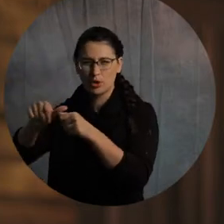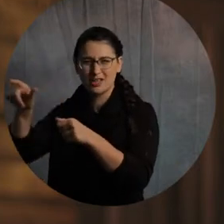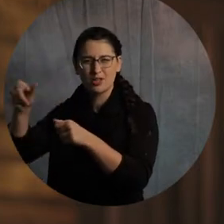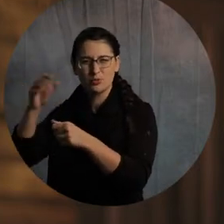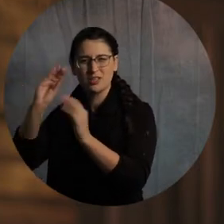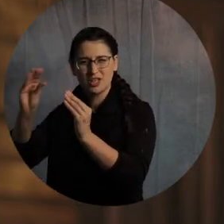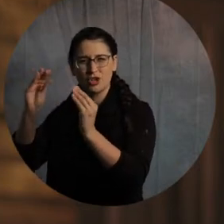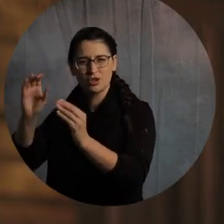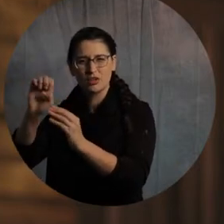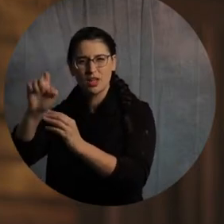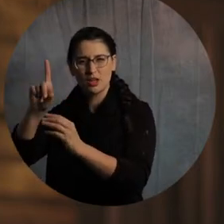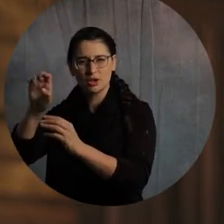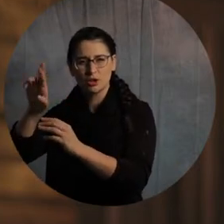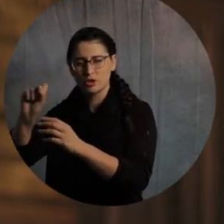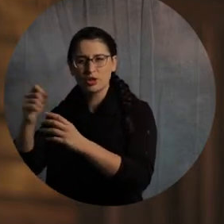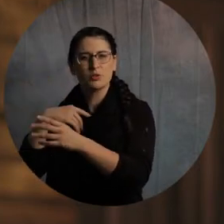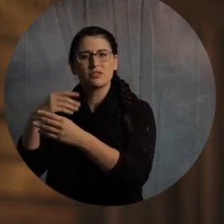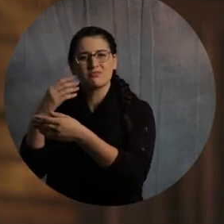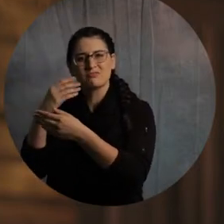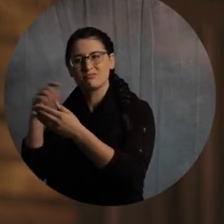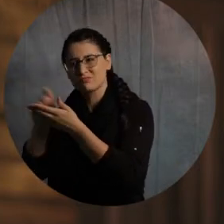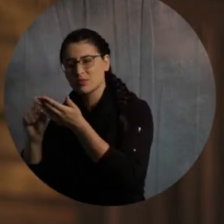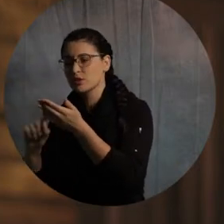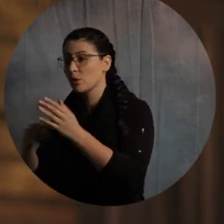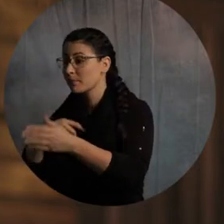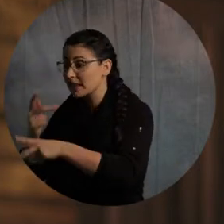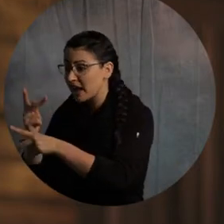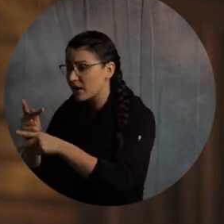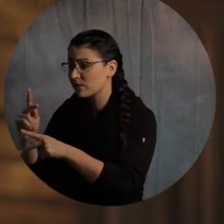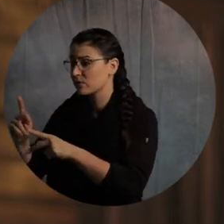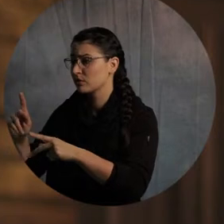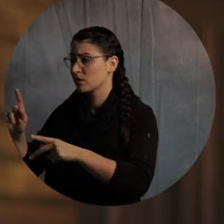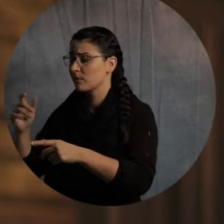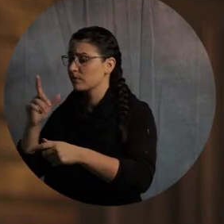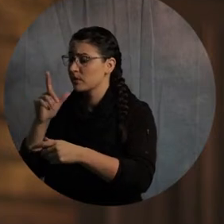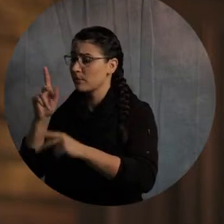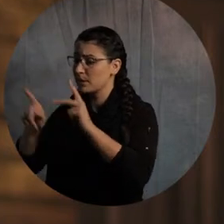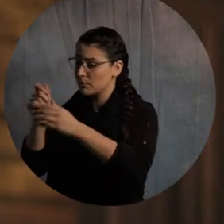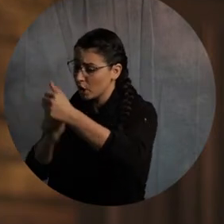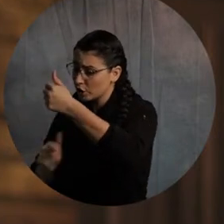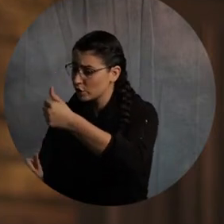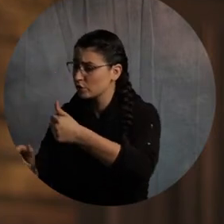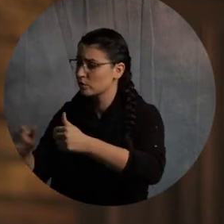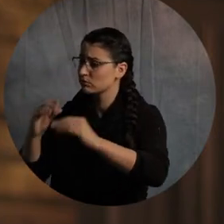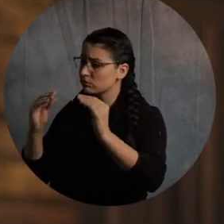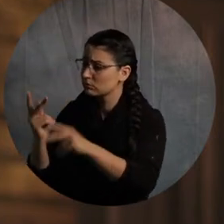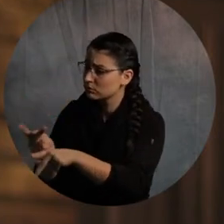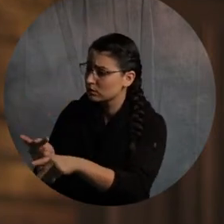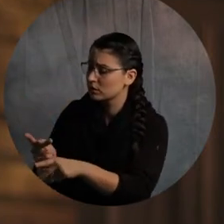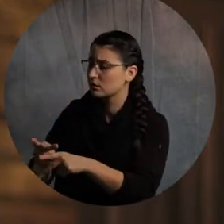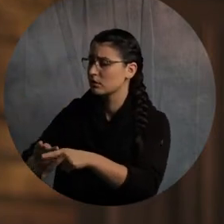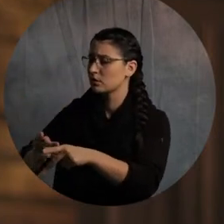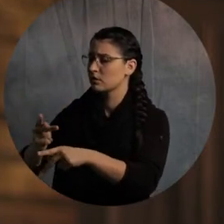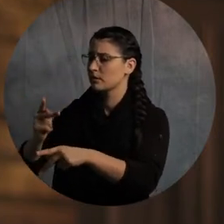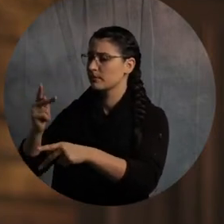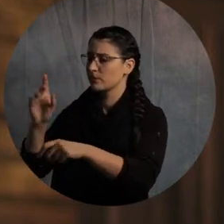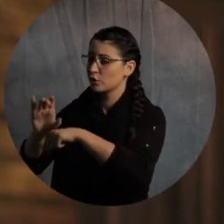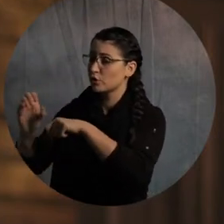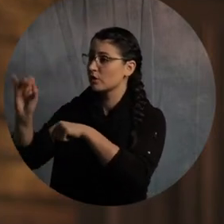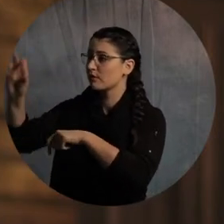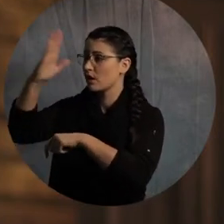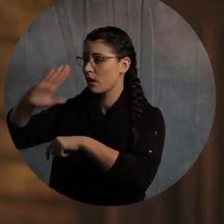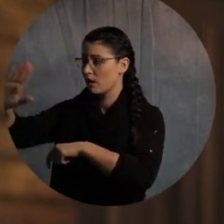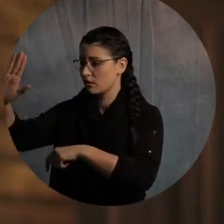charging them now. Pay careful attention to you yourselves and to all the flock in which the Holy Spirit has made you overseers, to care for the church of God,